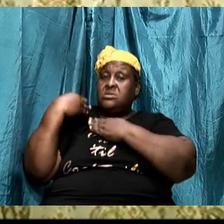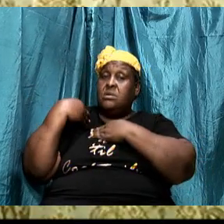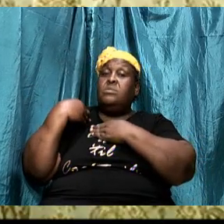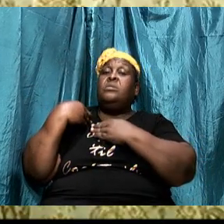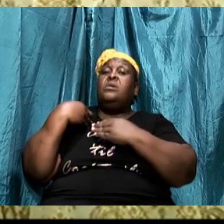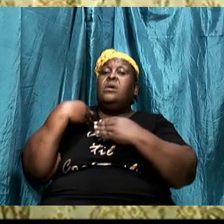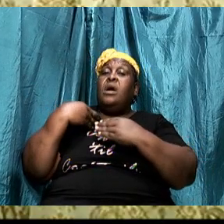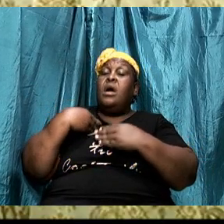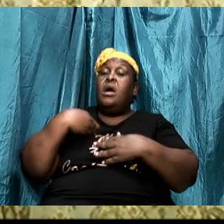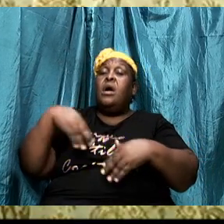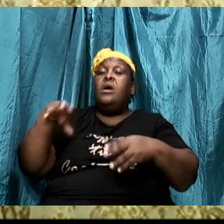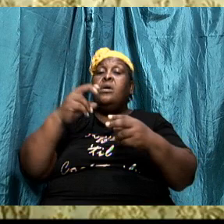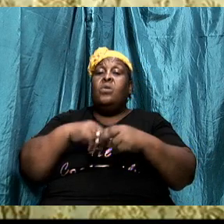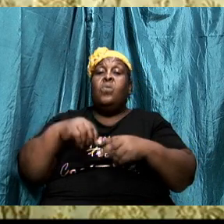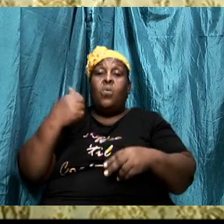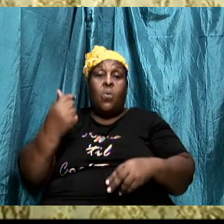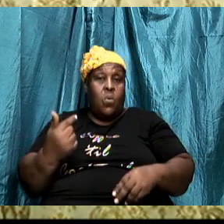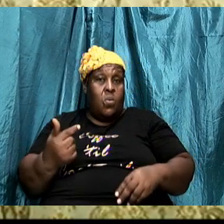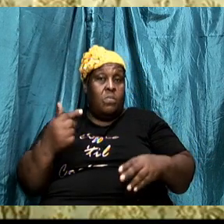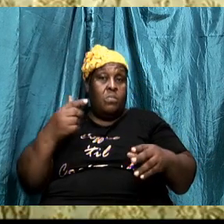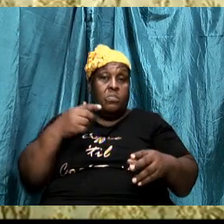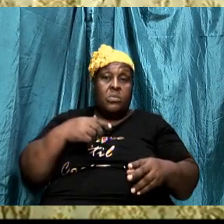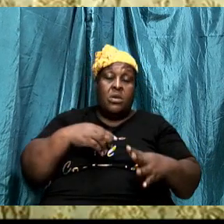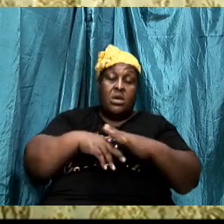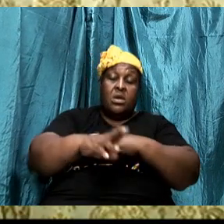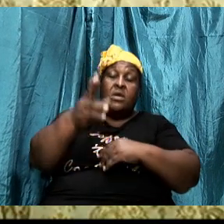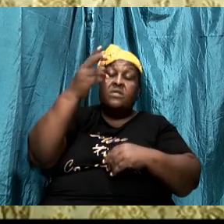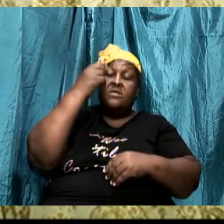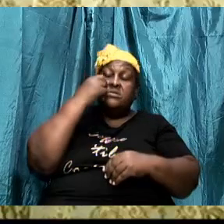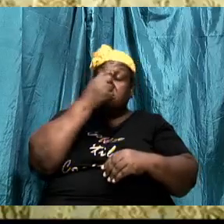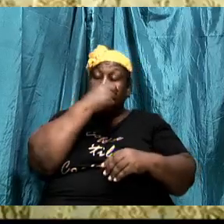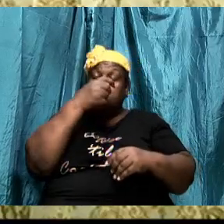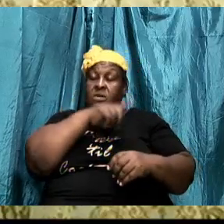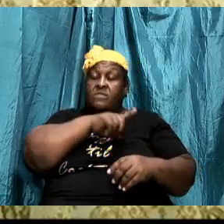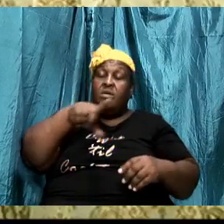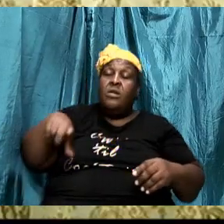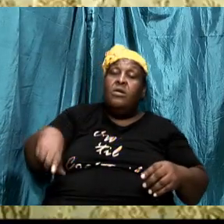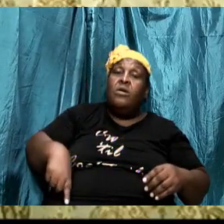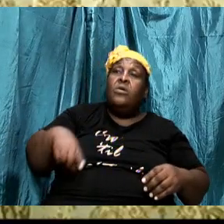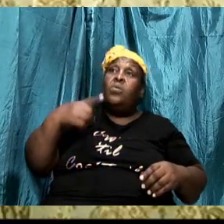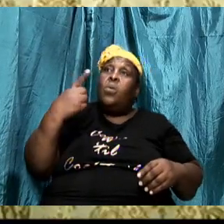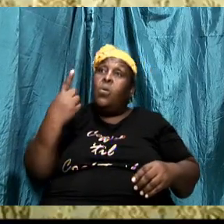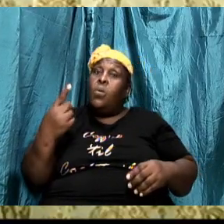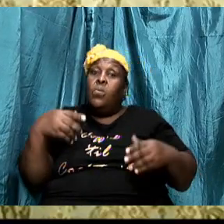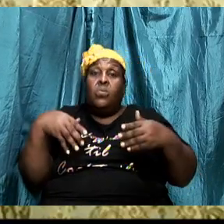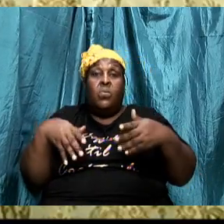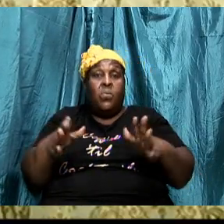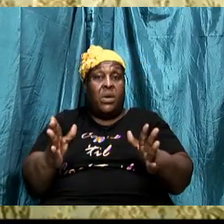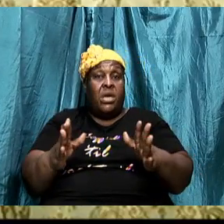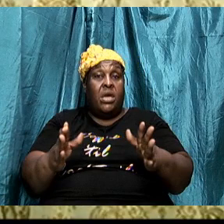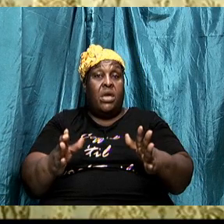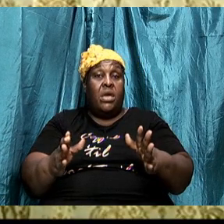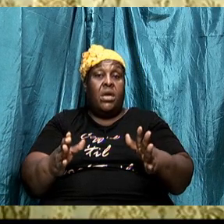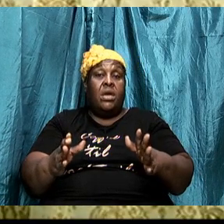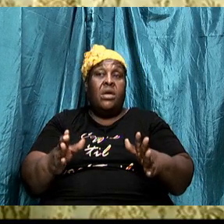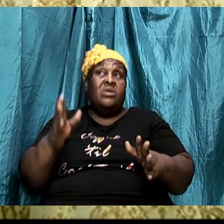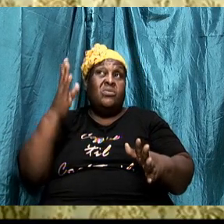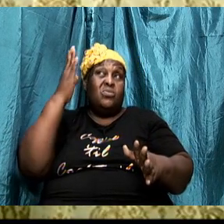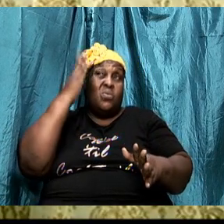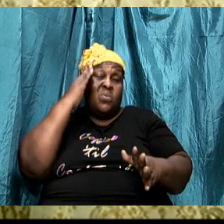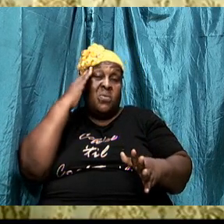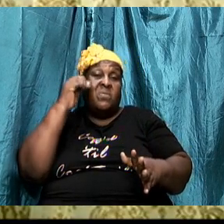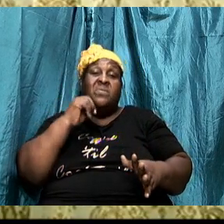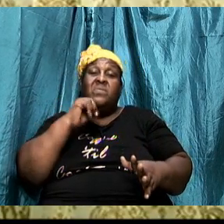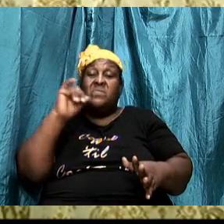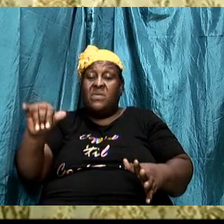the only way we are going to do that is by recognizing that it is not about me, it is all